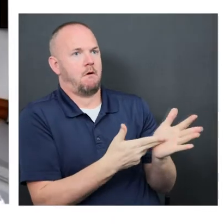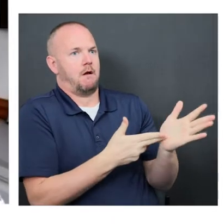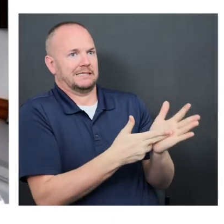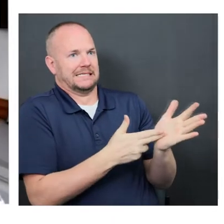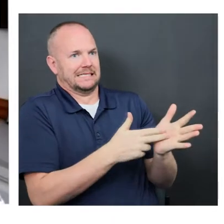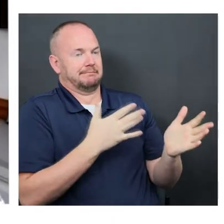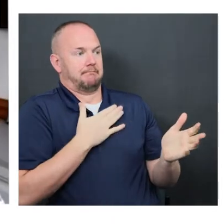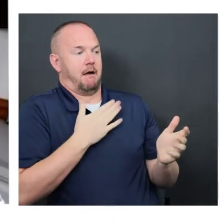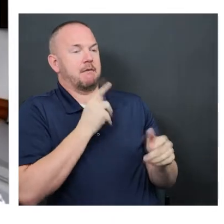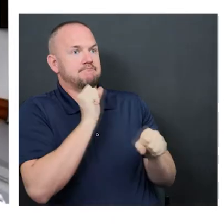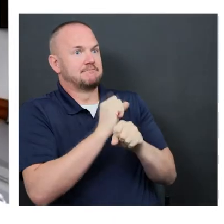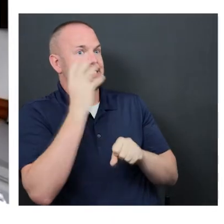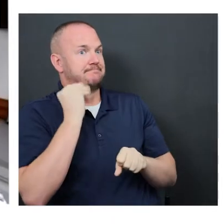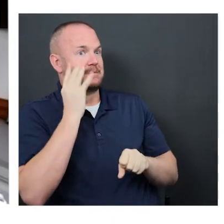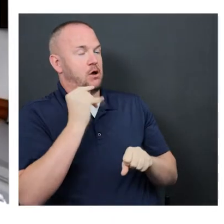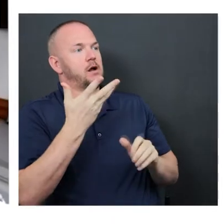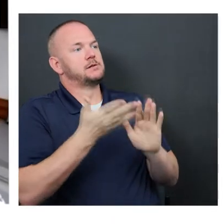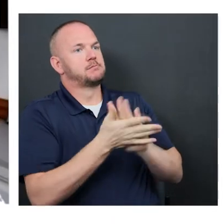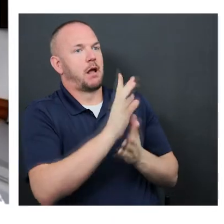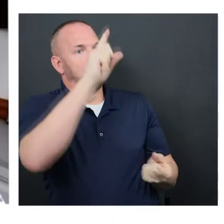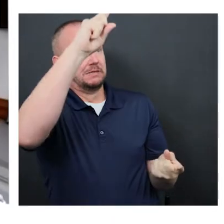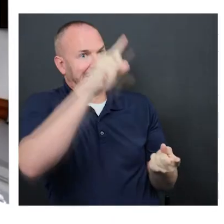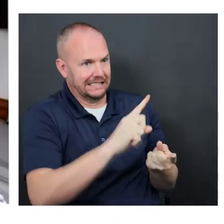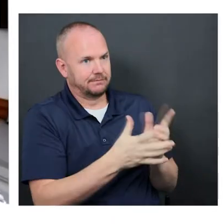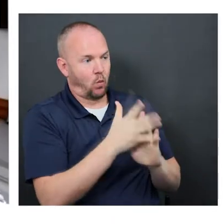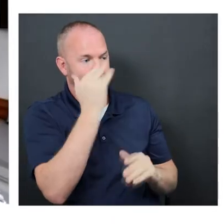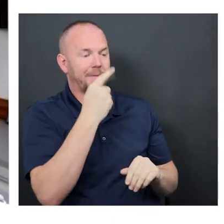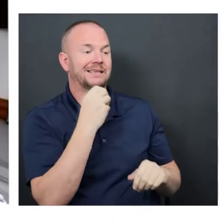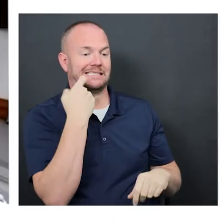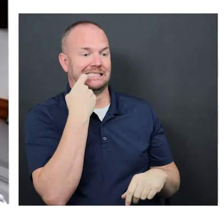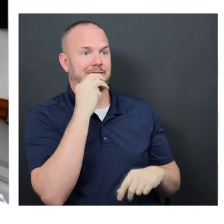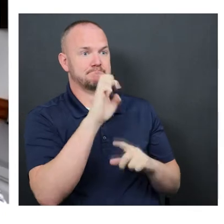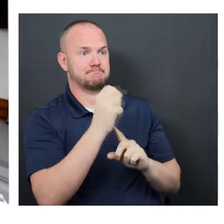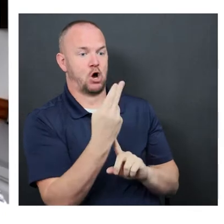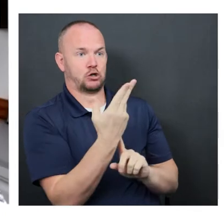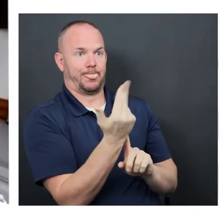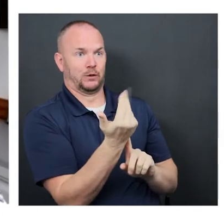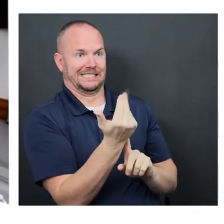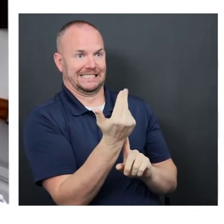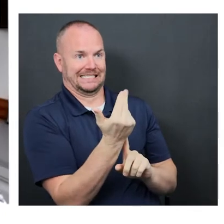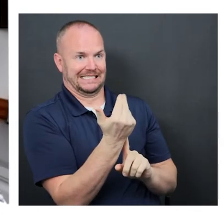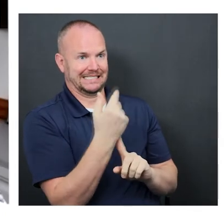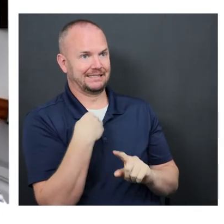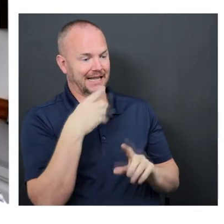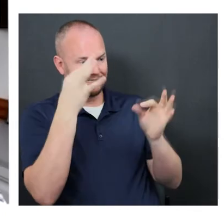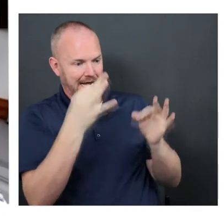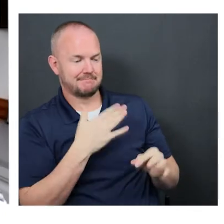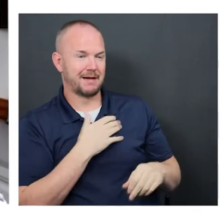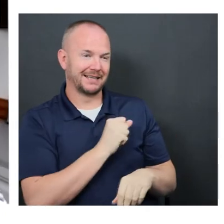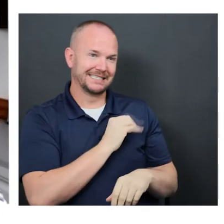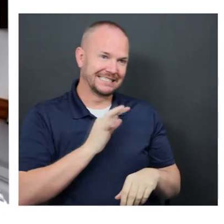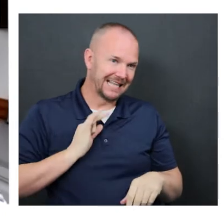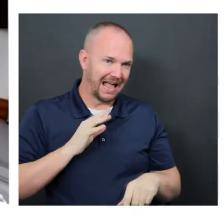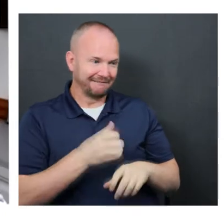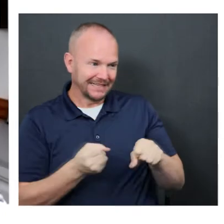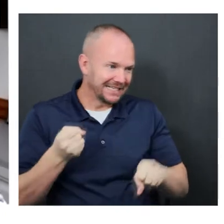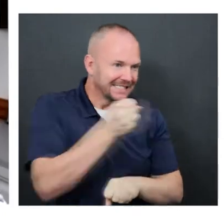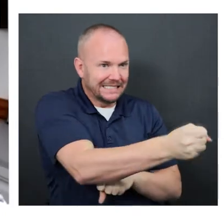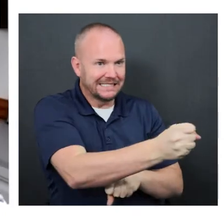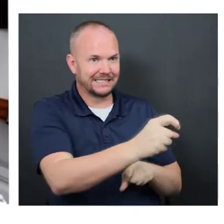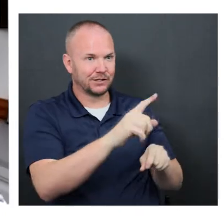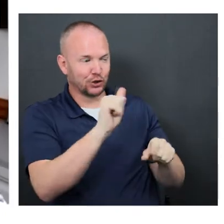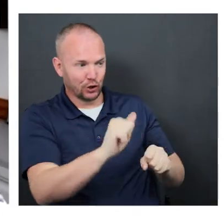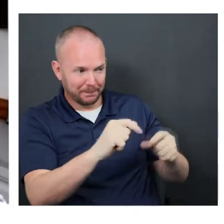a lot of sleep on this because on March 13th, I had to make a decision about my staff. Do I put them in harm's way?